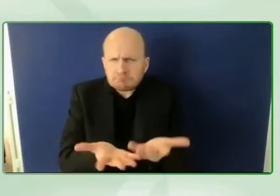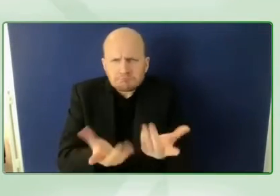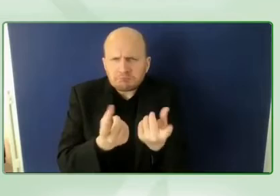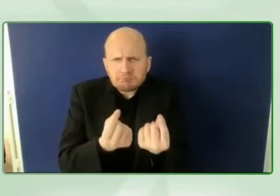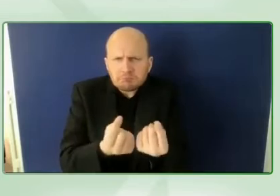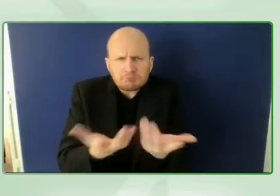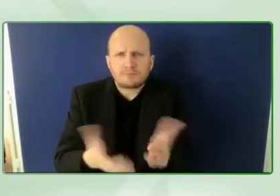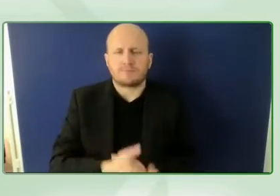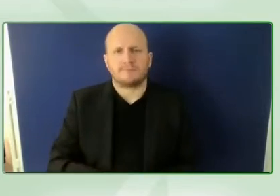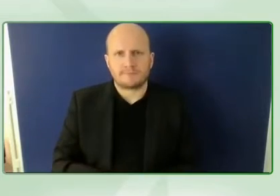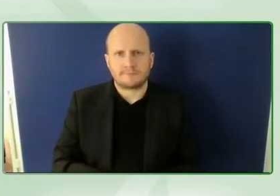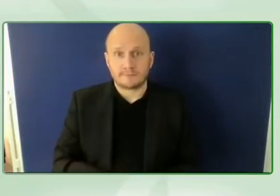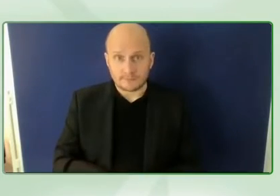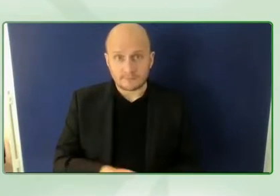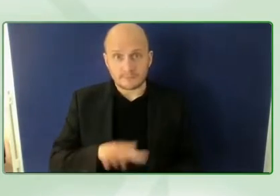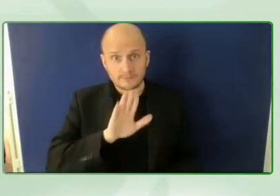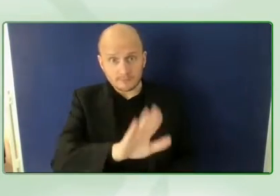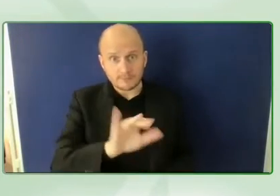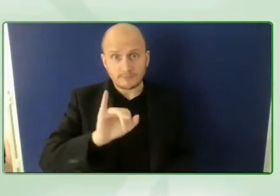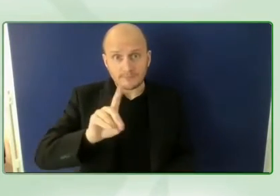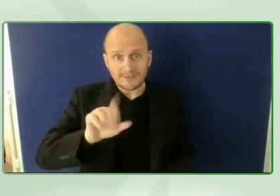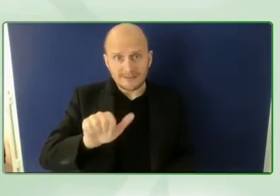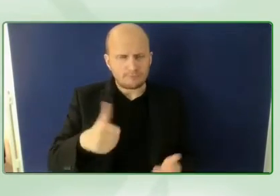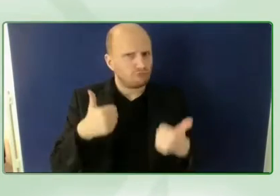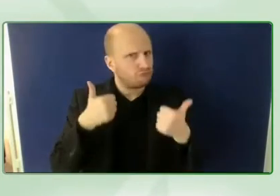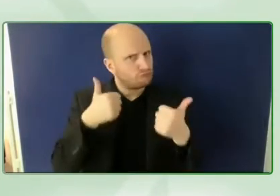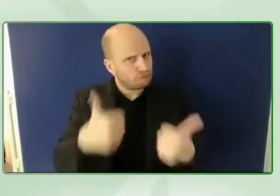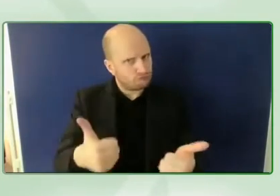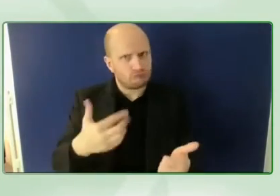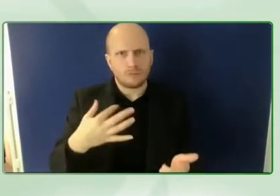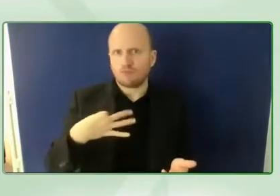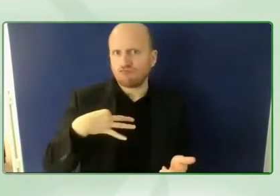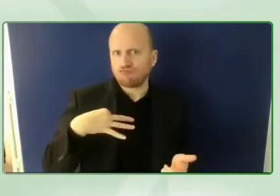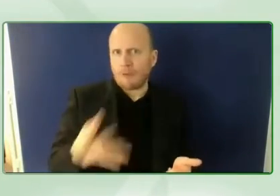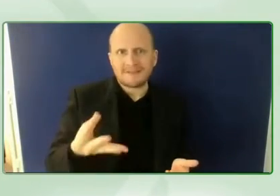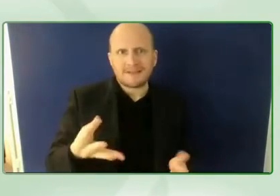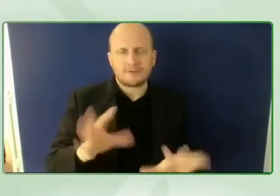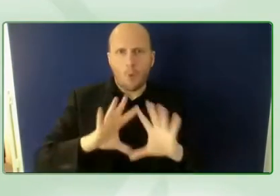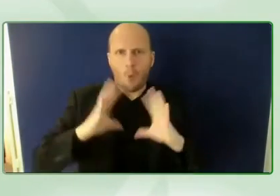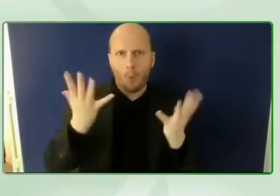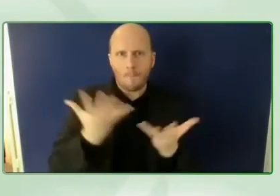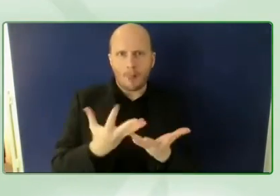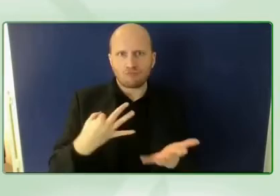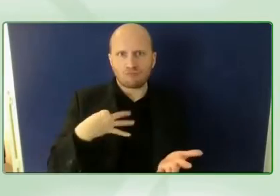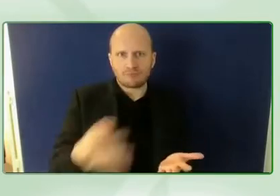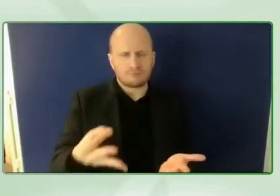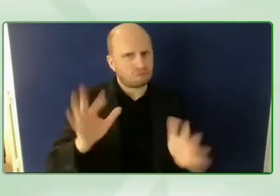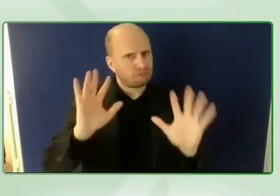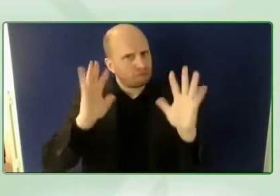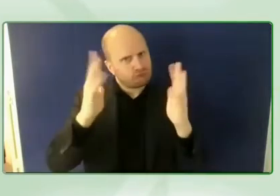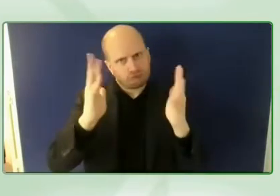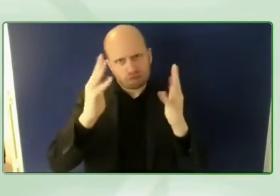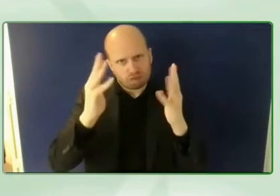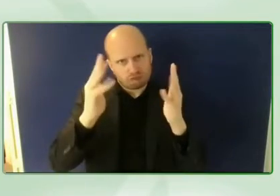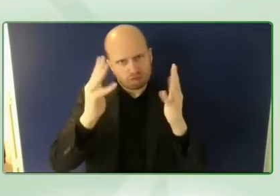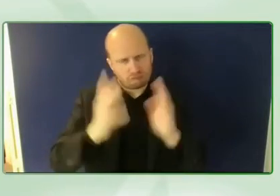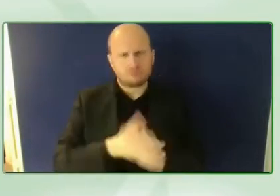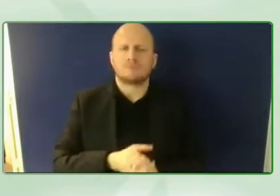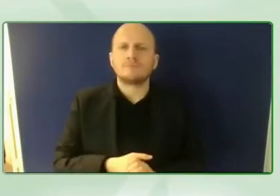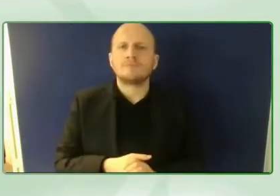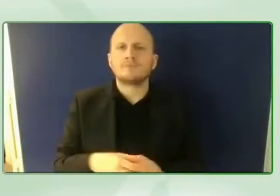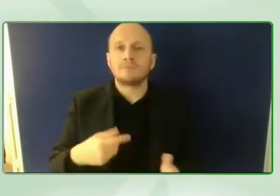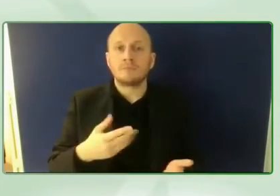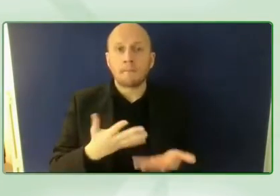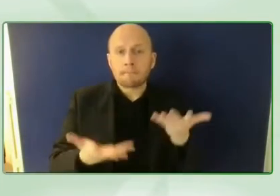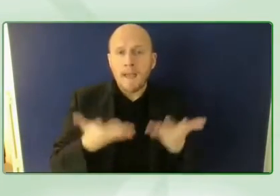is the global representation it has and i'm wondering you know some people might look at this campaign and say well is it enough